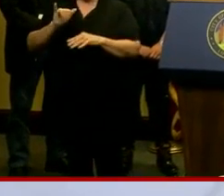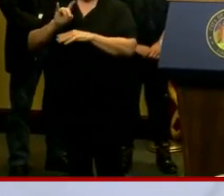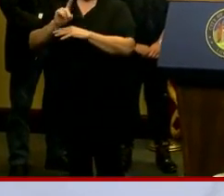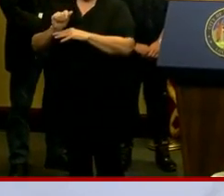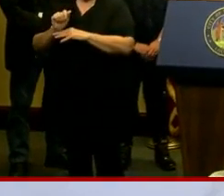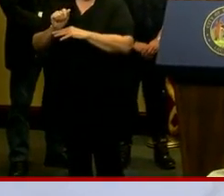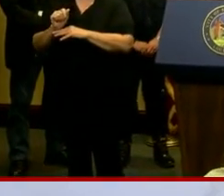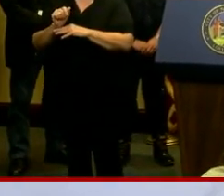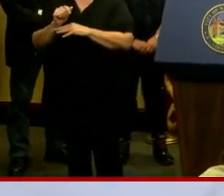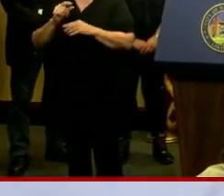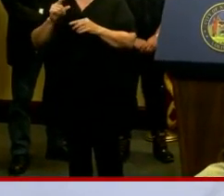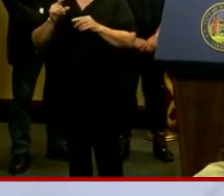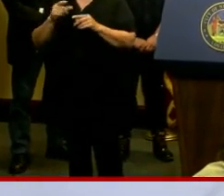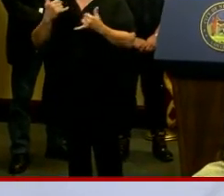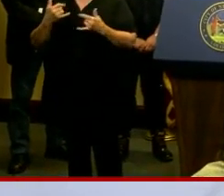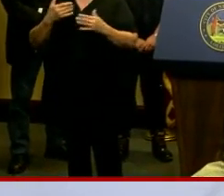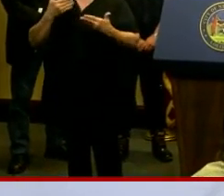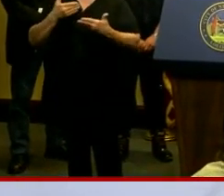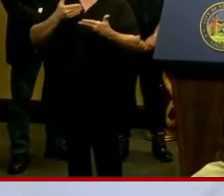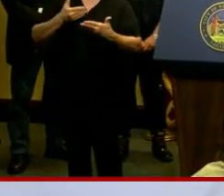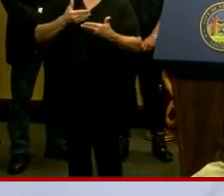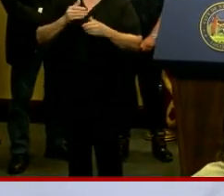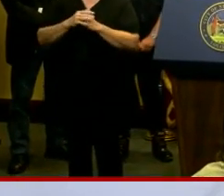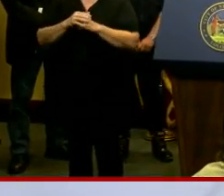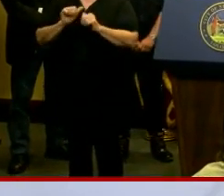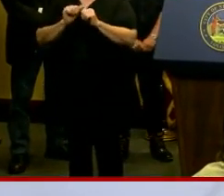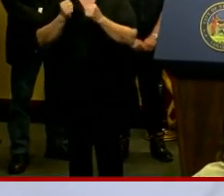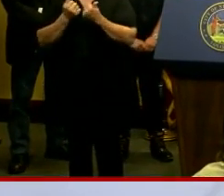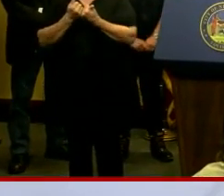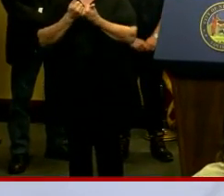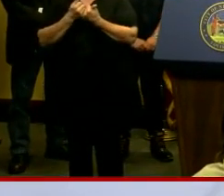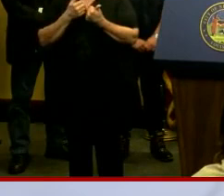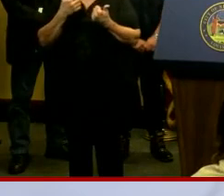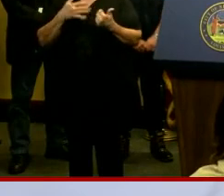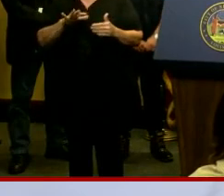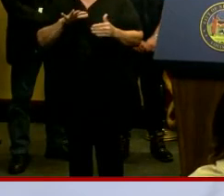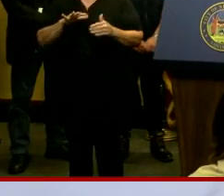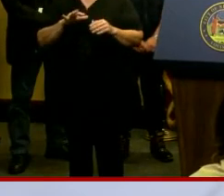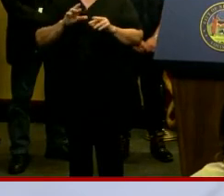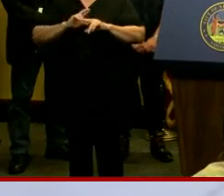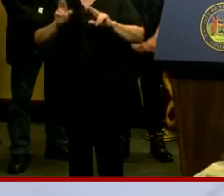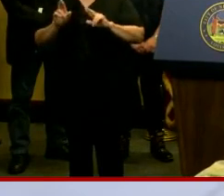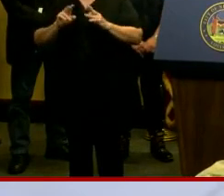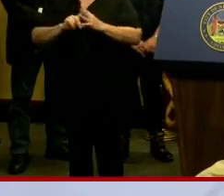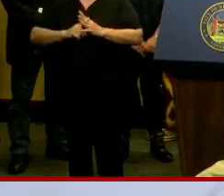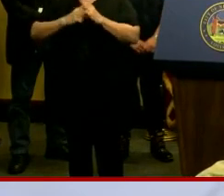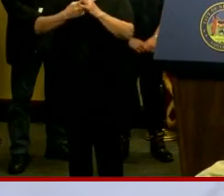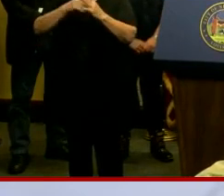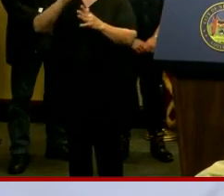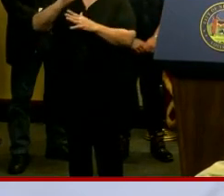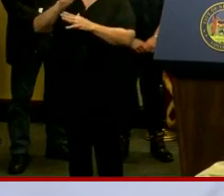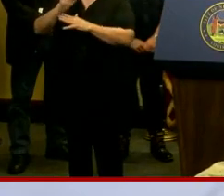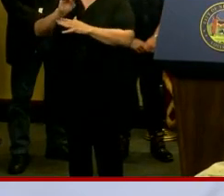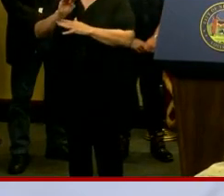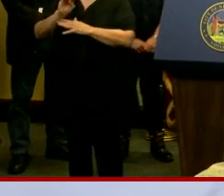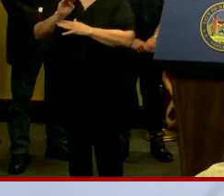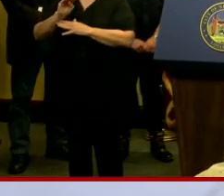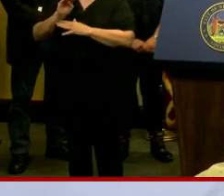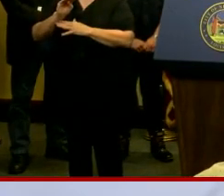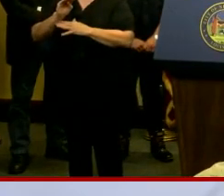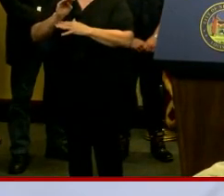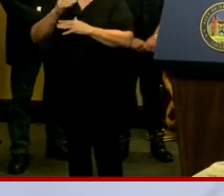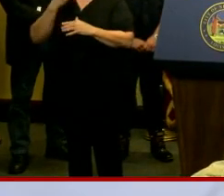approaches our area. The agency did go on standby status this morning at 7 a.m. And just prior to this